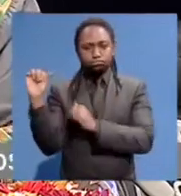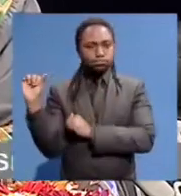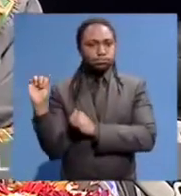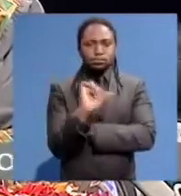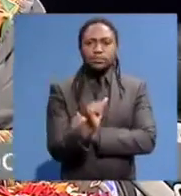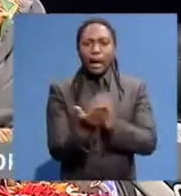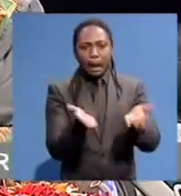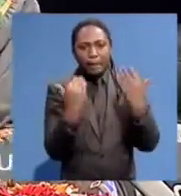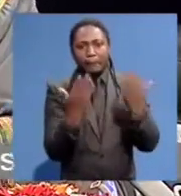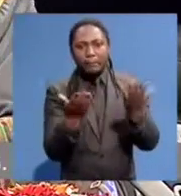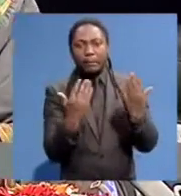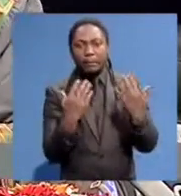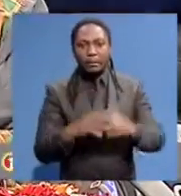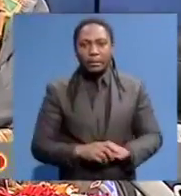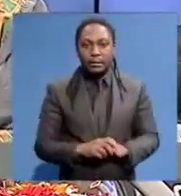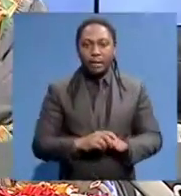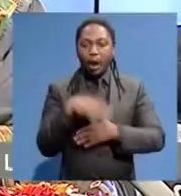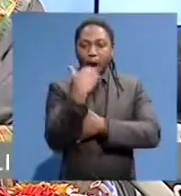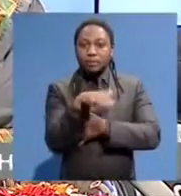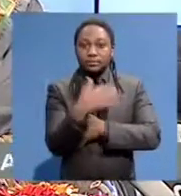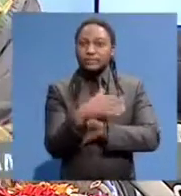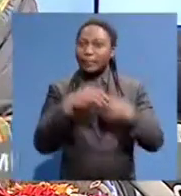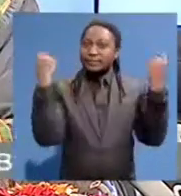let's go outside.